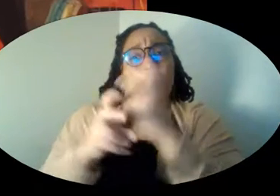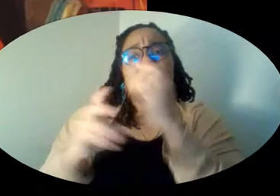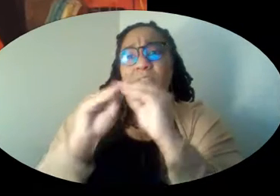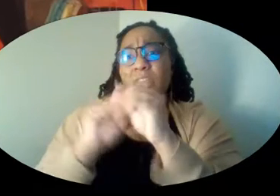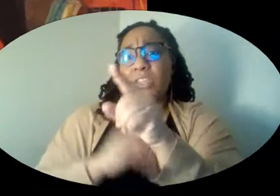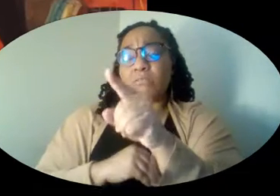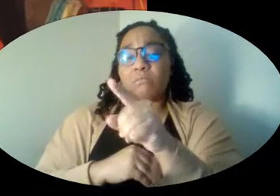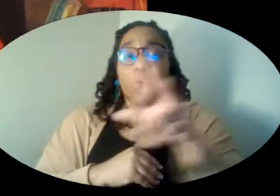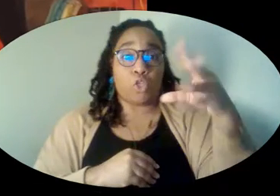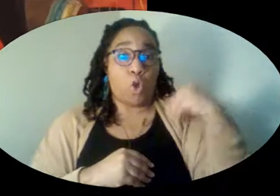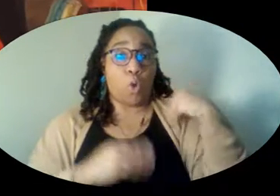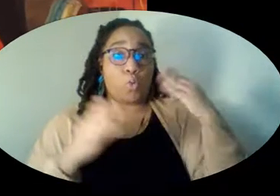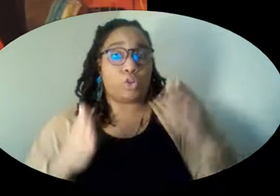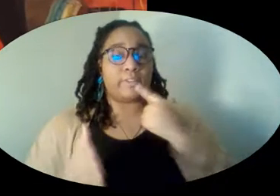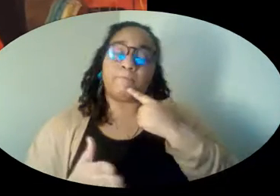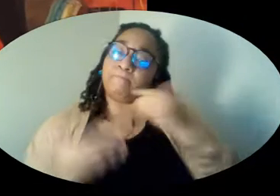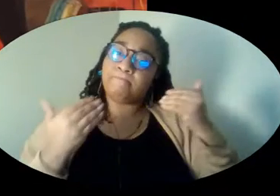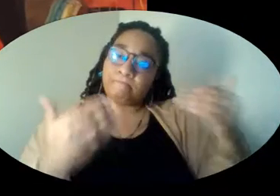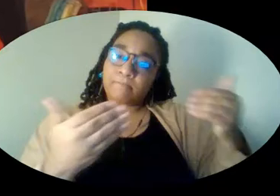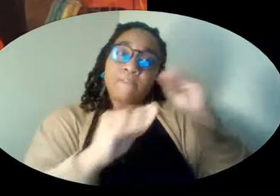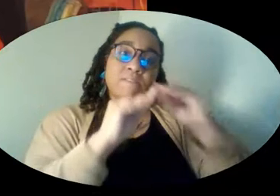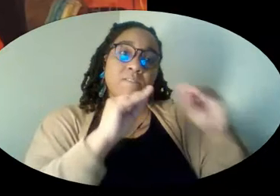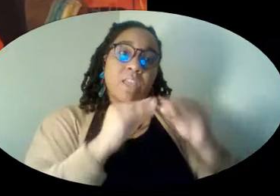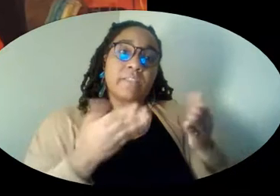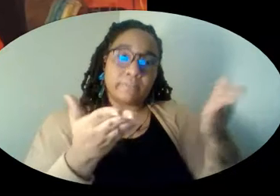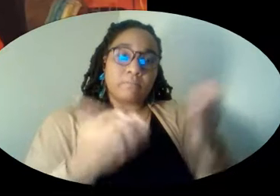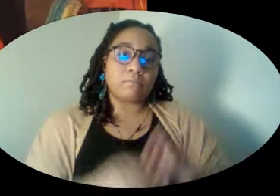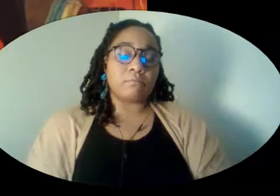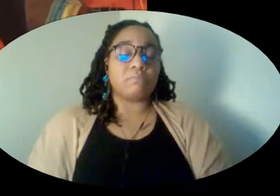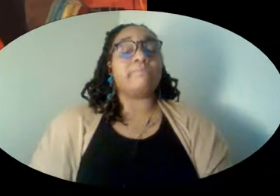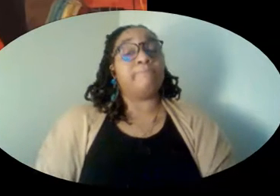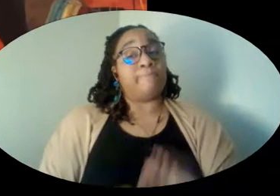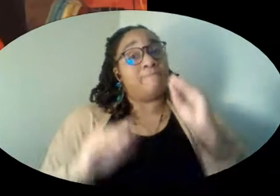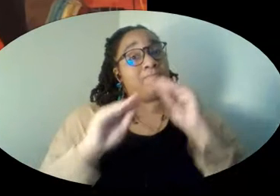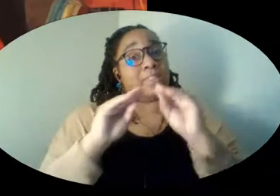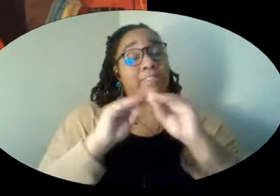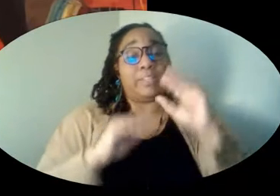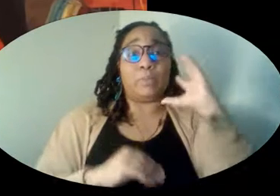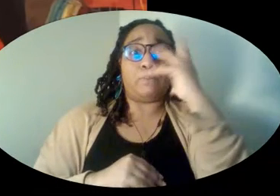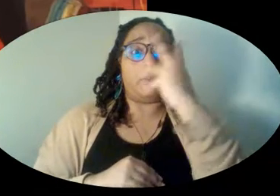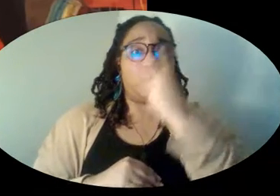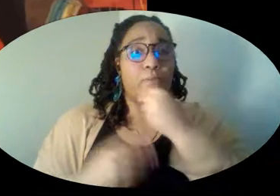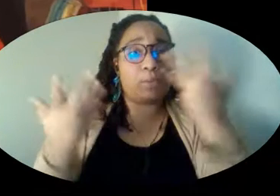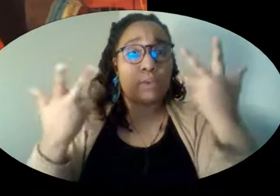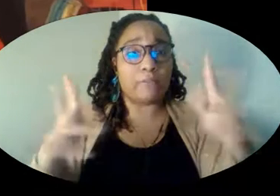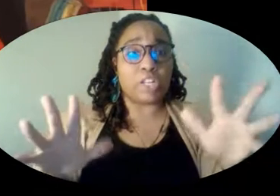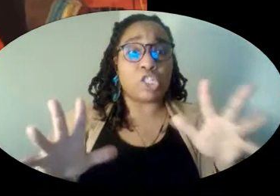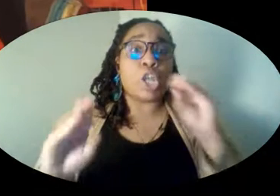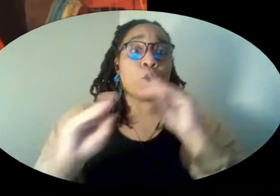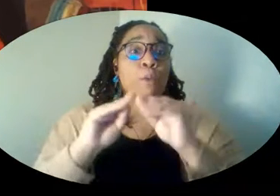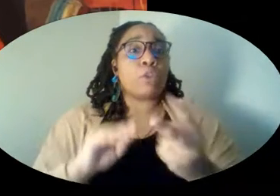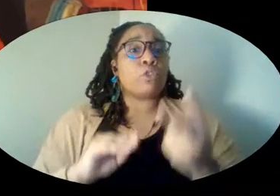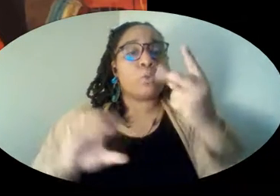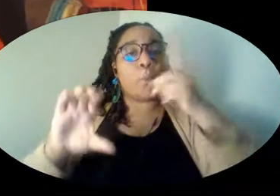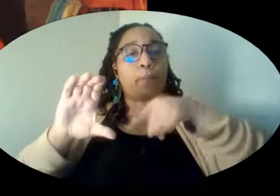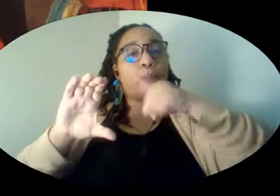to fix her. But the owner said, fix. So they fixed, rust. Beautifully. They repaired